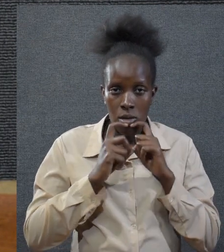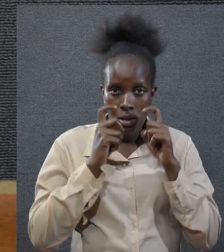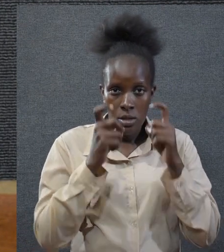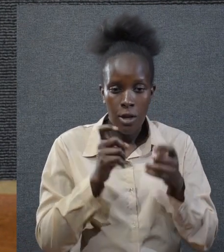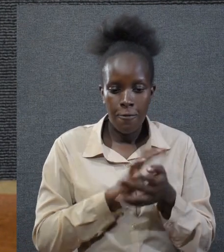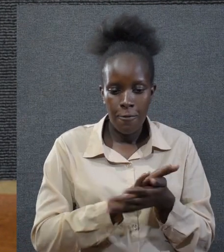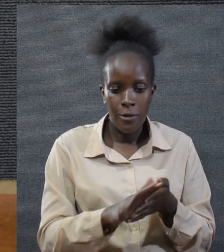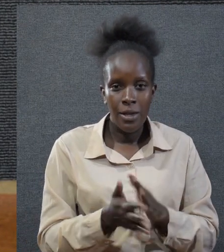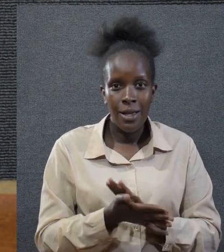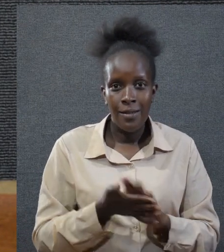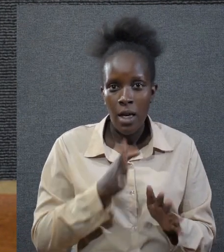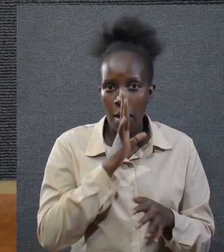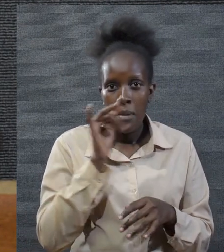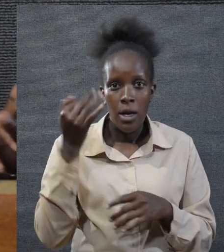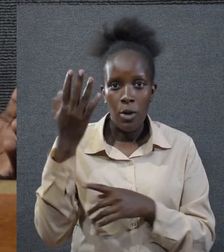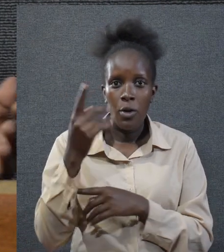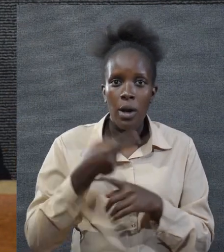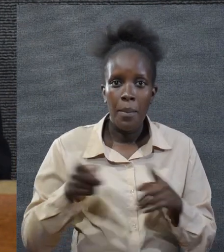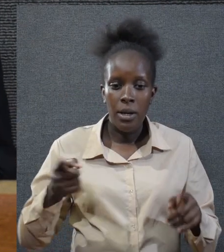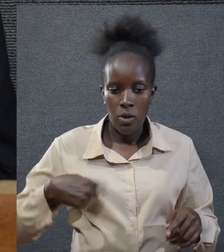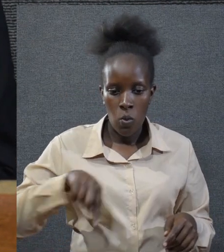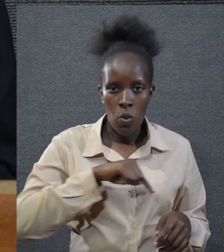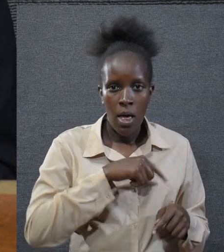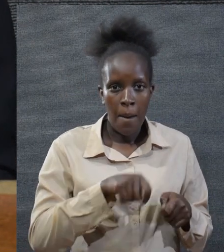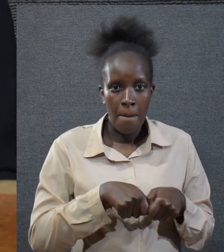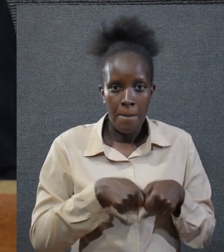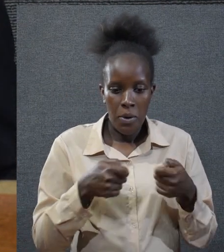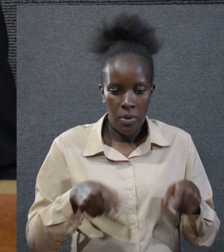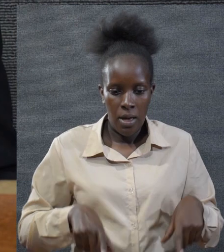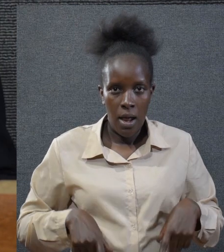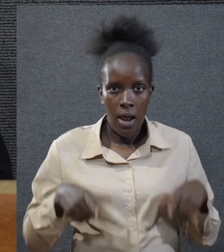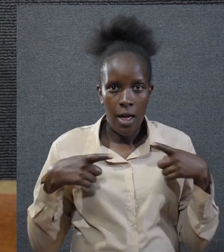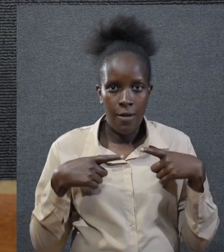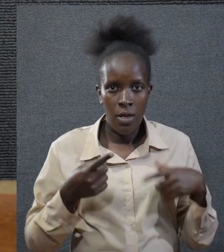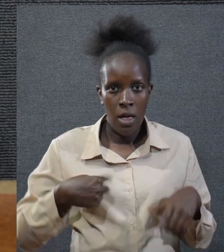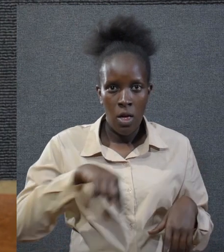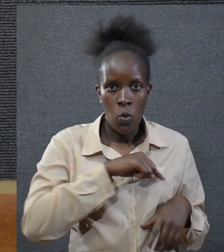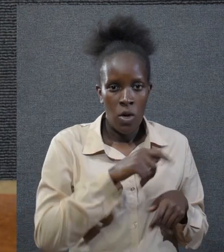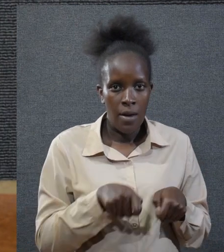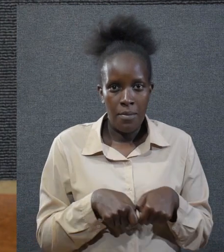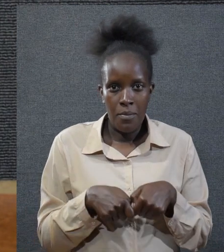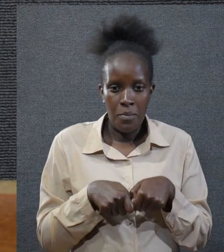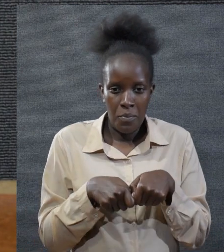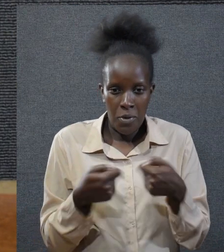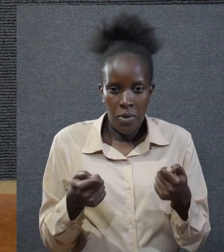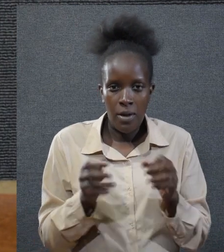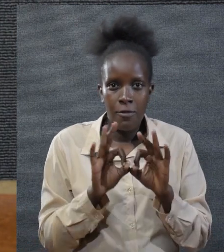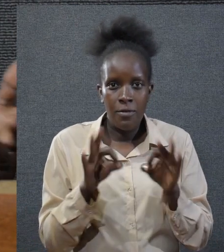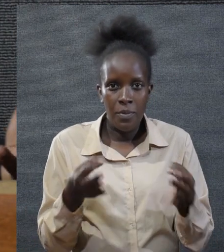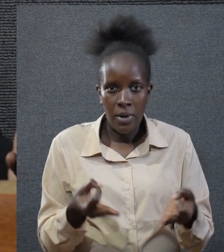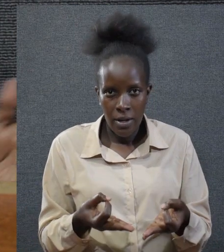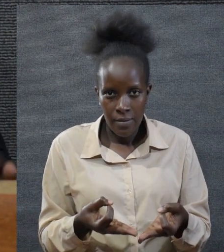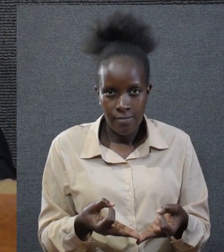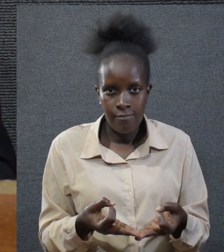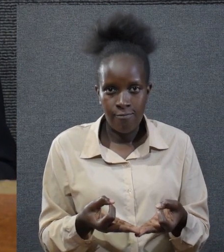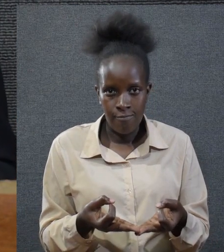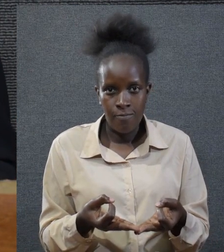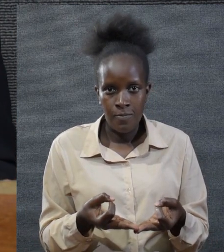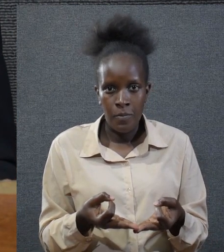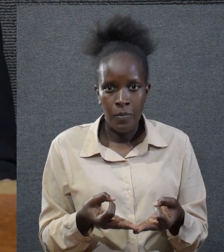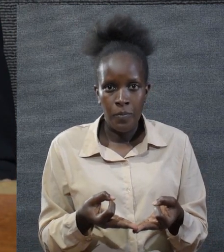our sins are forgiven by God but we have broken lives we have broken families